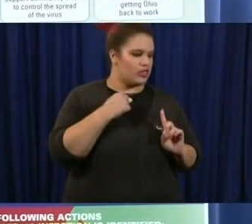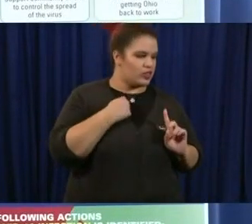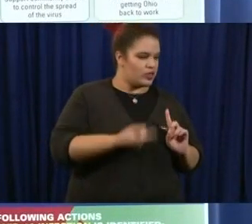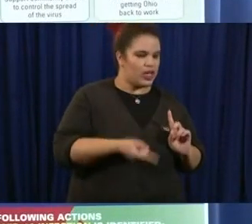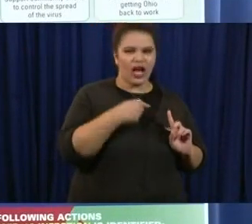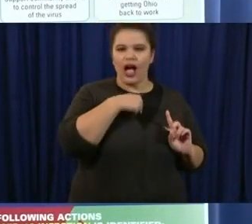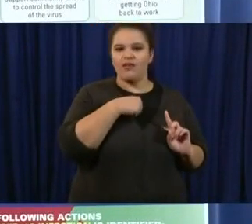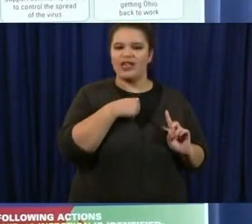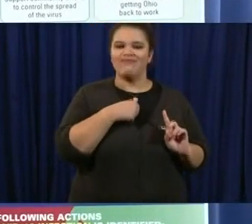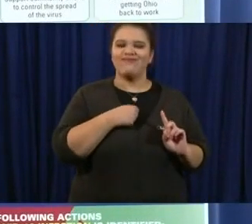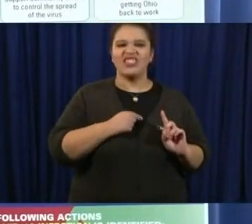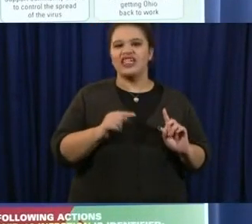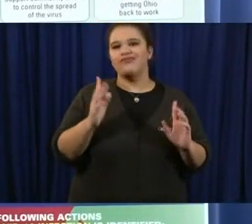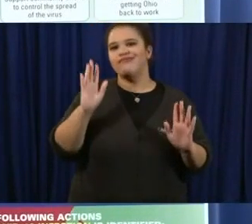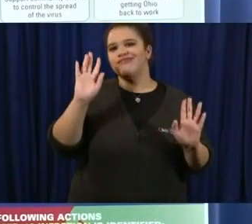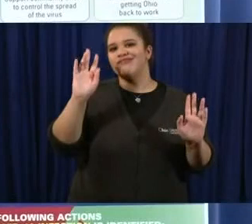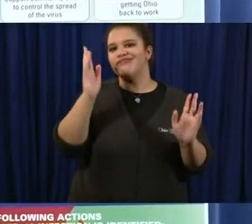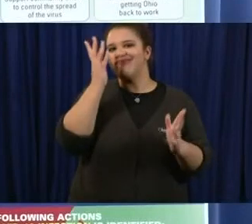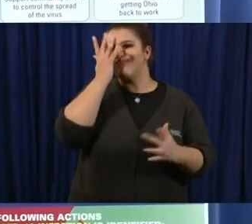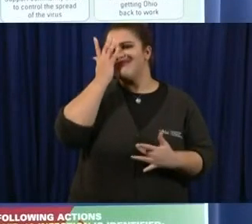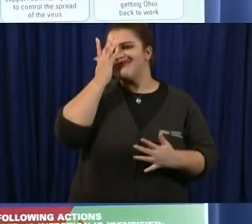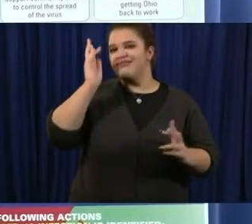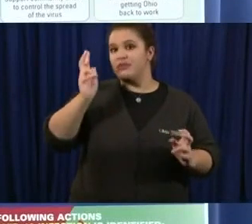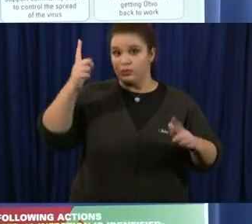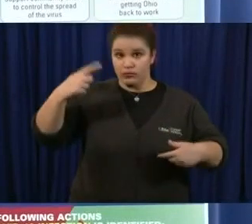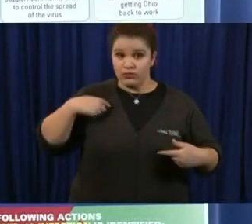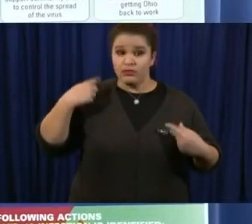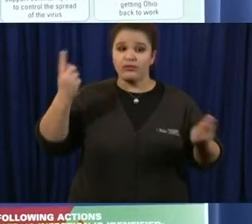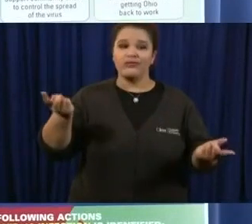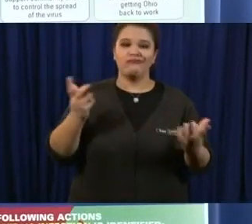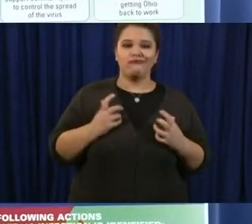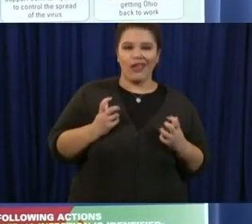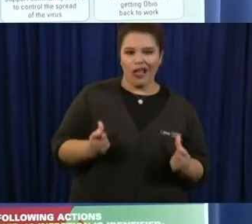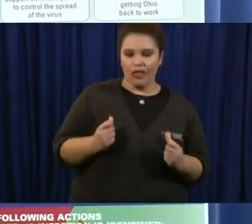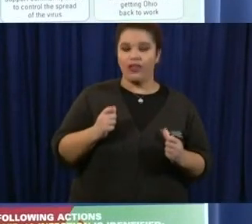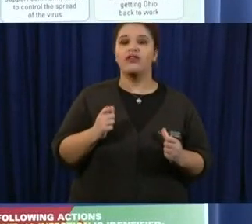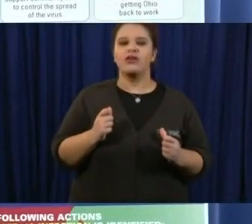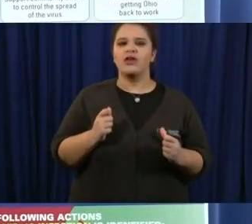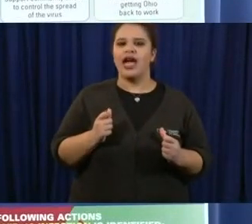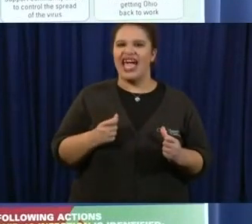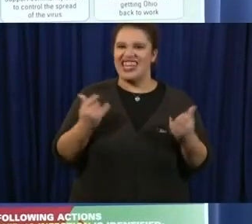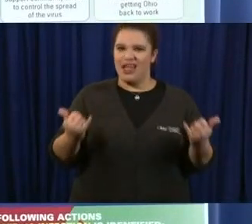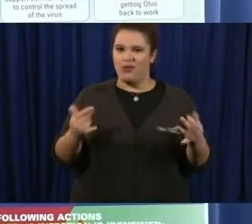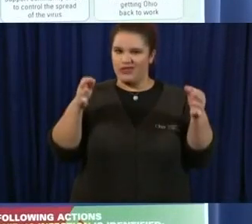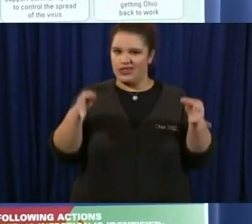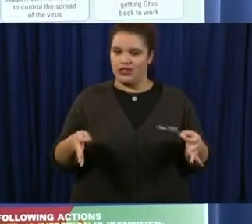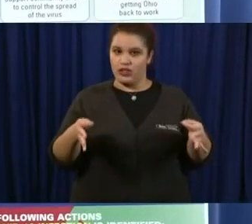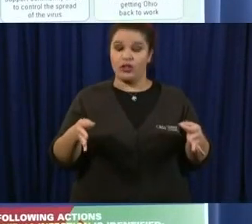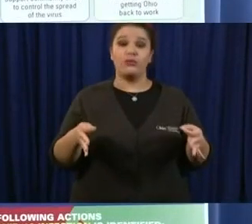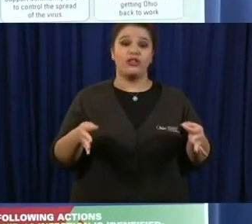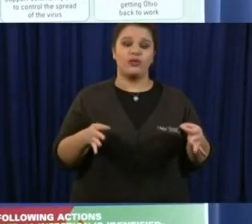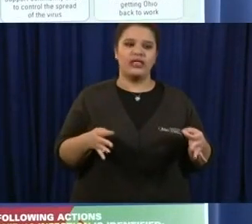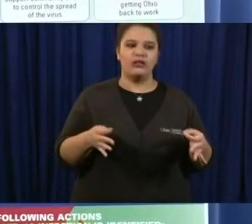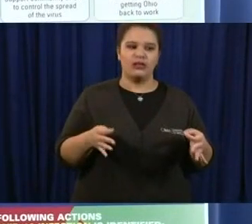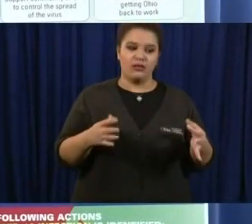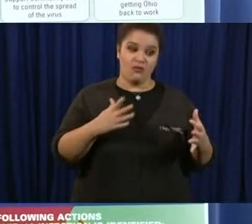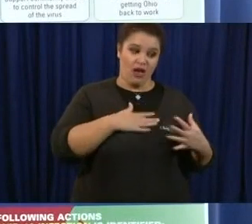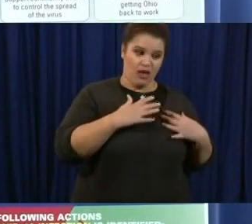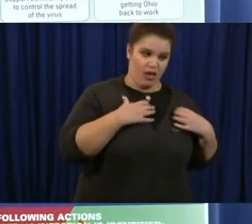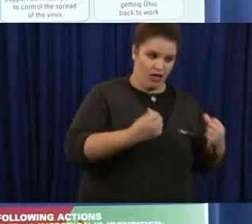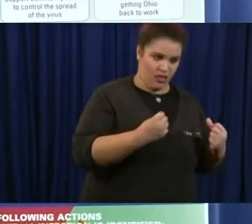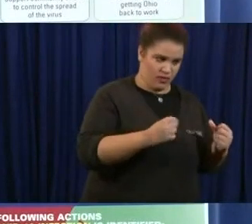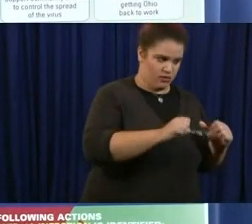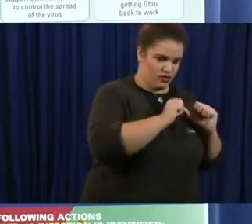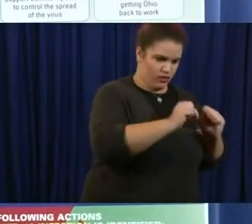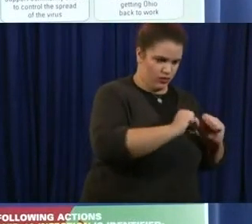about kind of choosing between your health and your livelihood or is is there any kind of recourse or protections or options for you